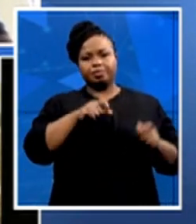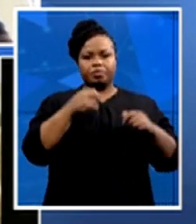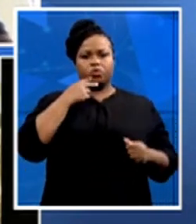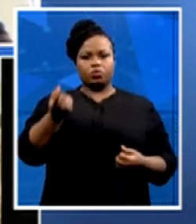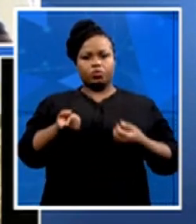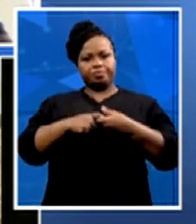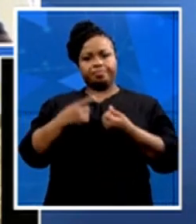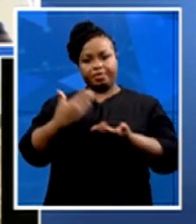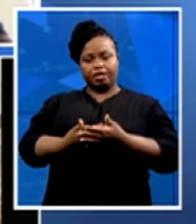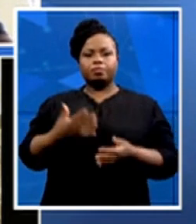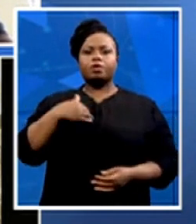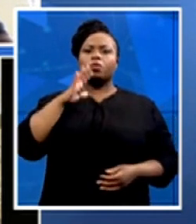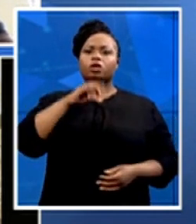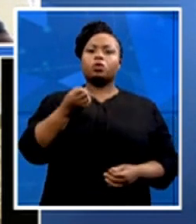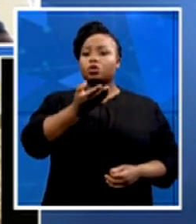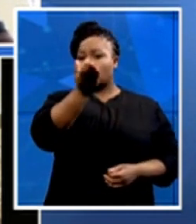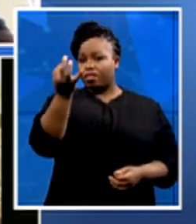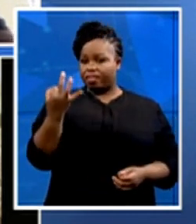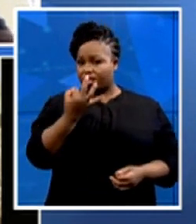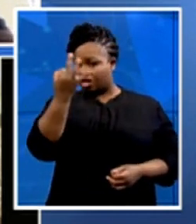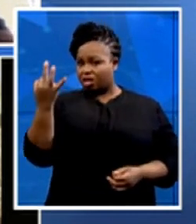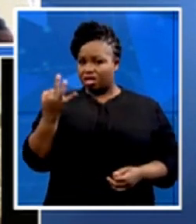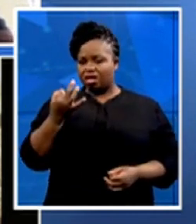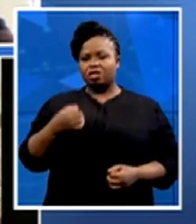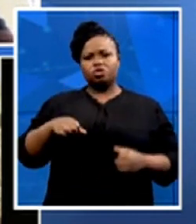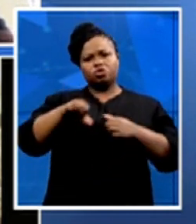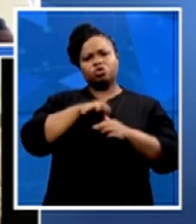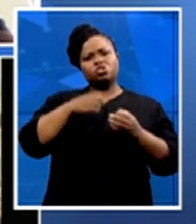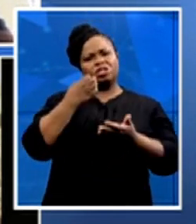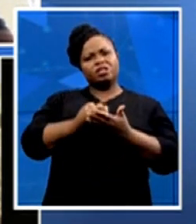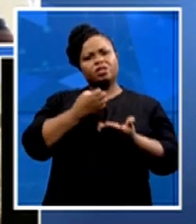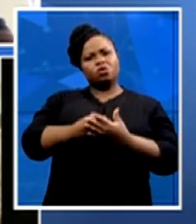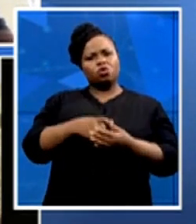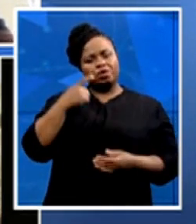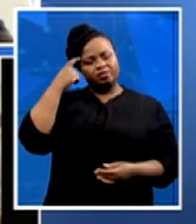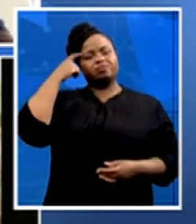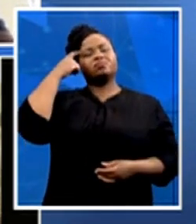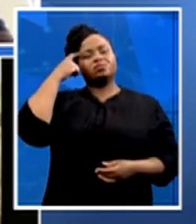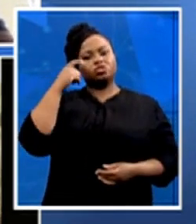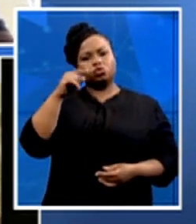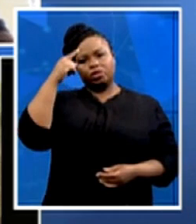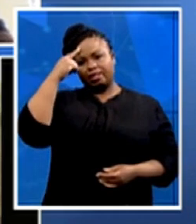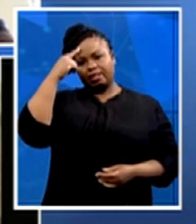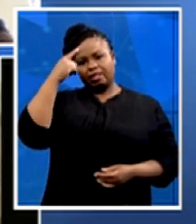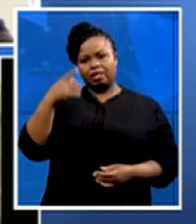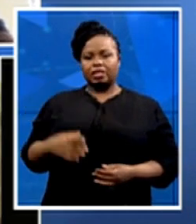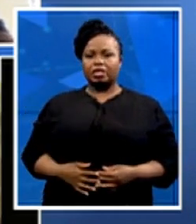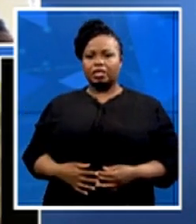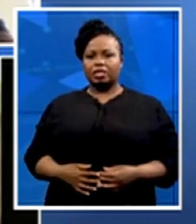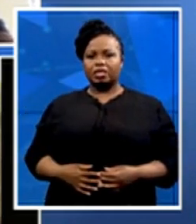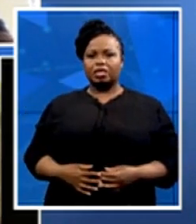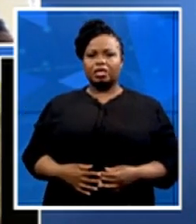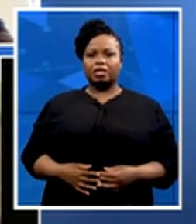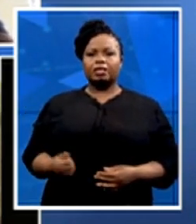you, what socioeconomic considerations or ideologies inform a young person in your